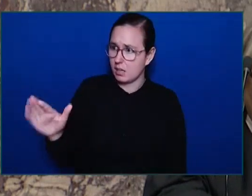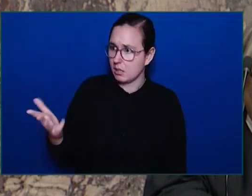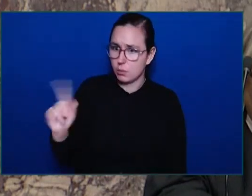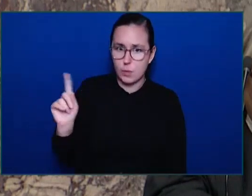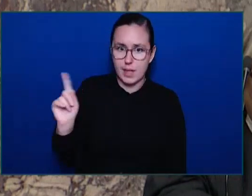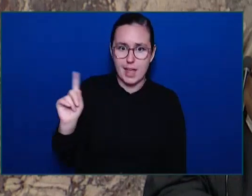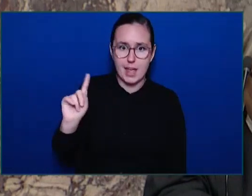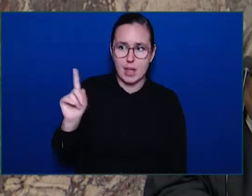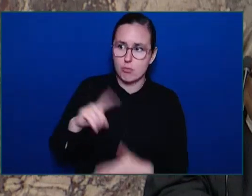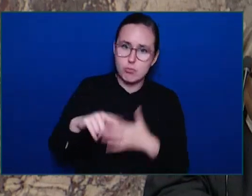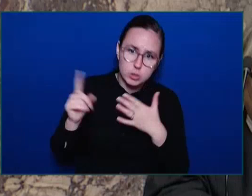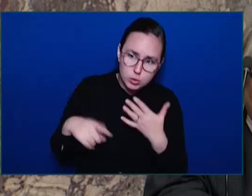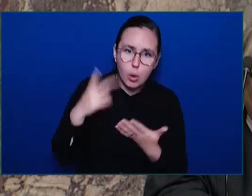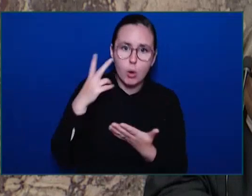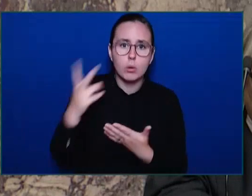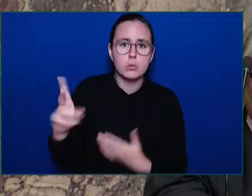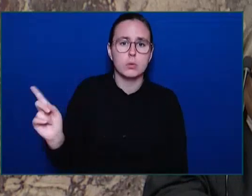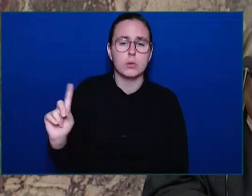2023.